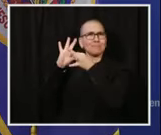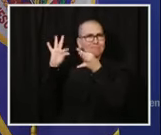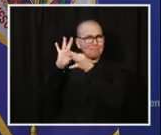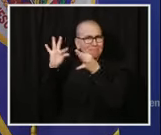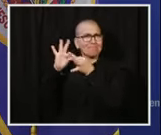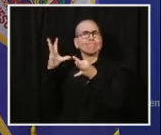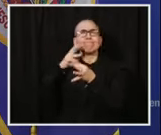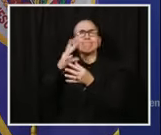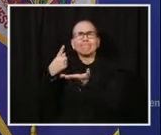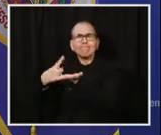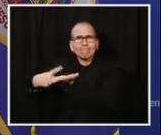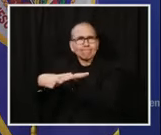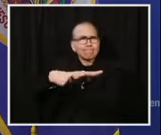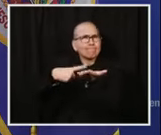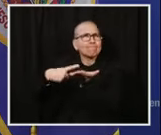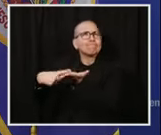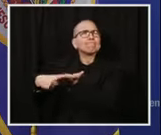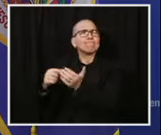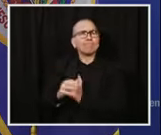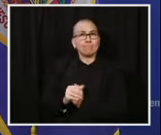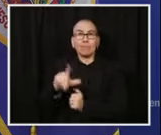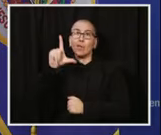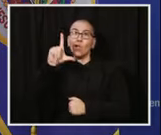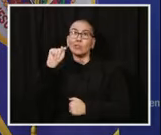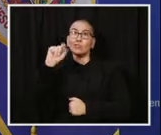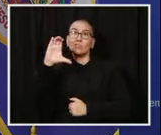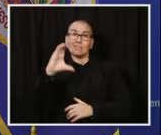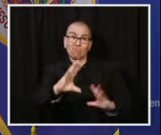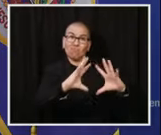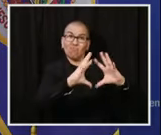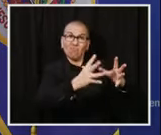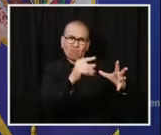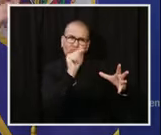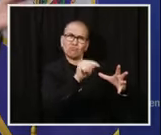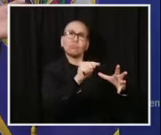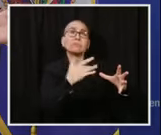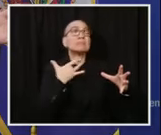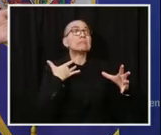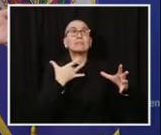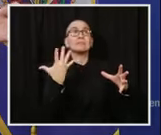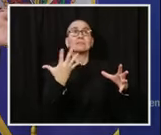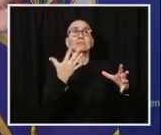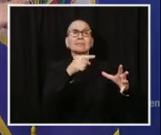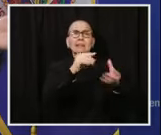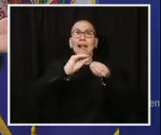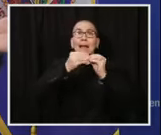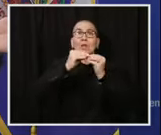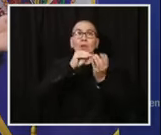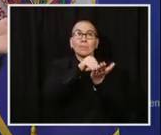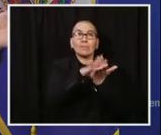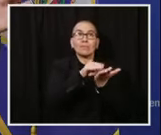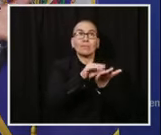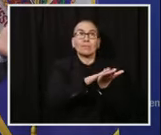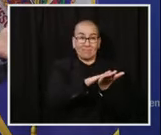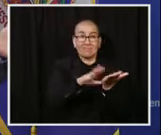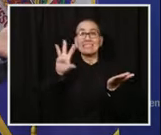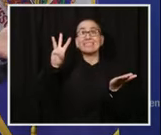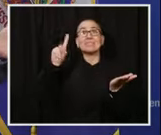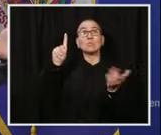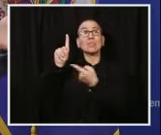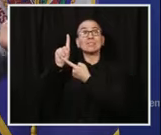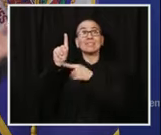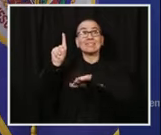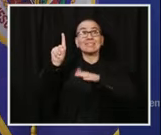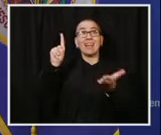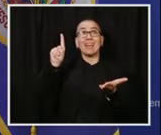That, once again, is one of those terms that we use when we get around using the data. Those 61 deaths are 61 people. Those are 61 loved